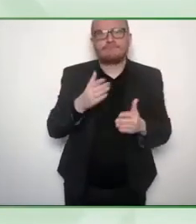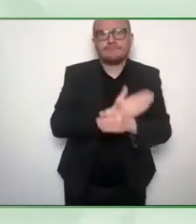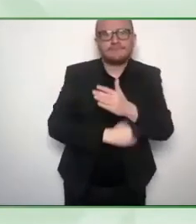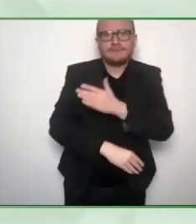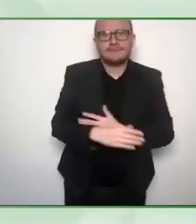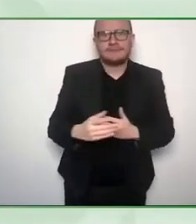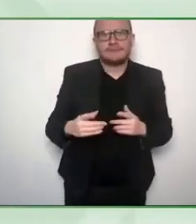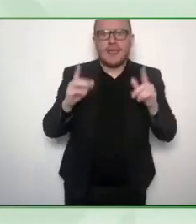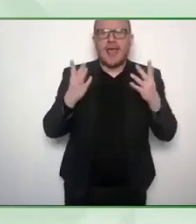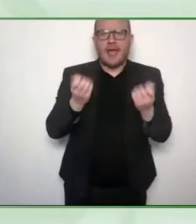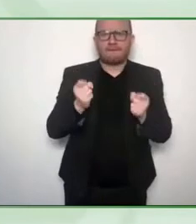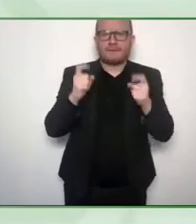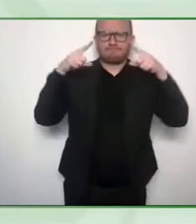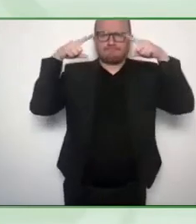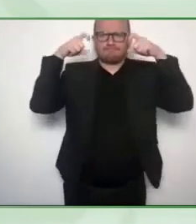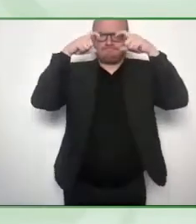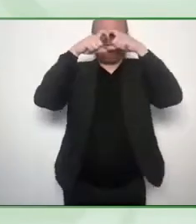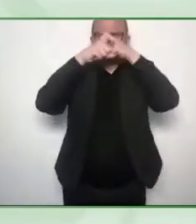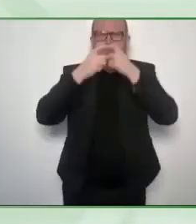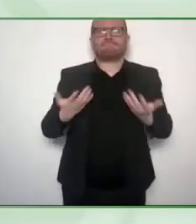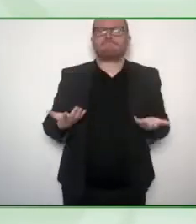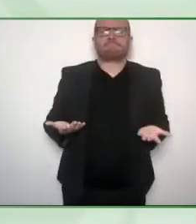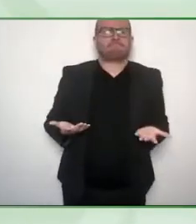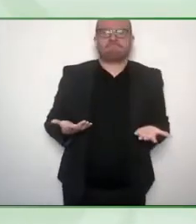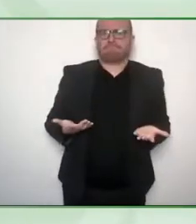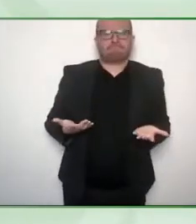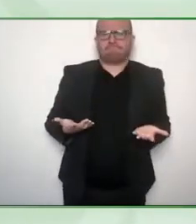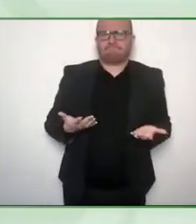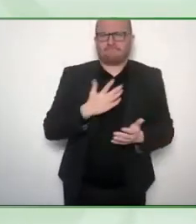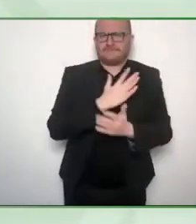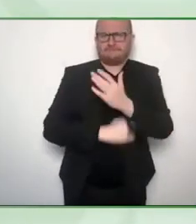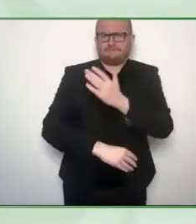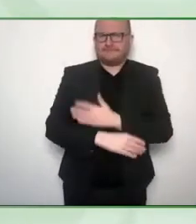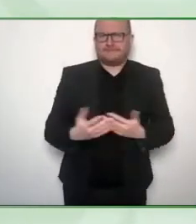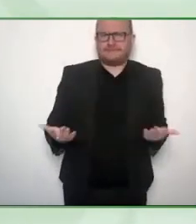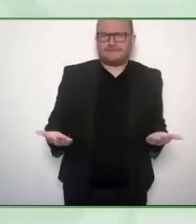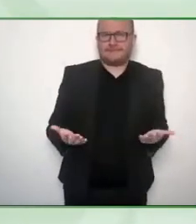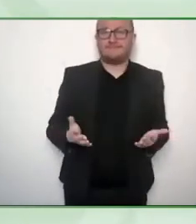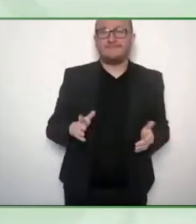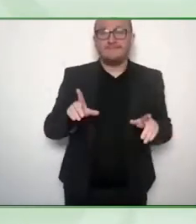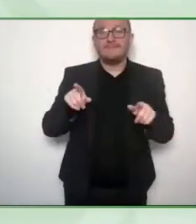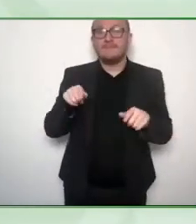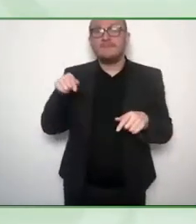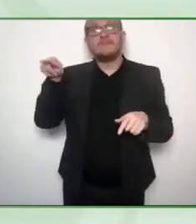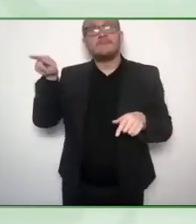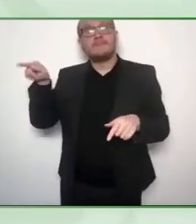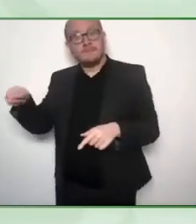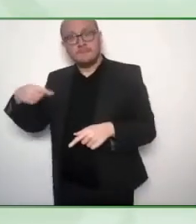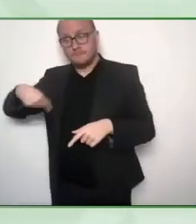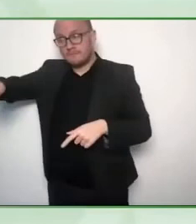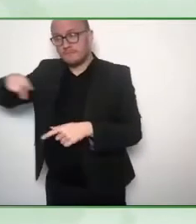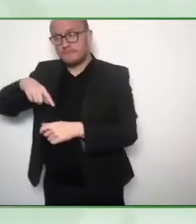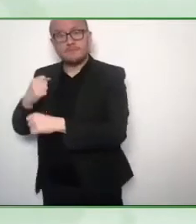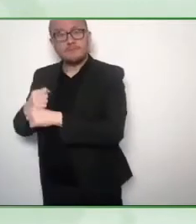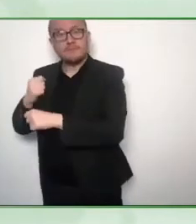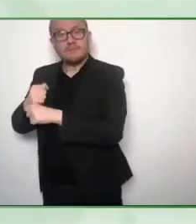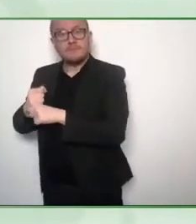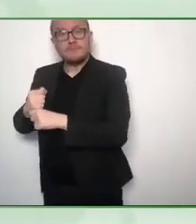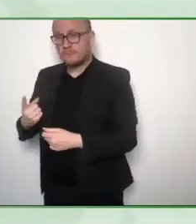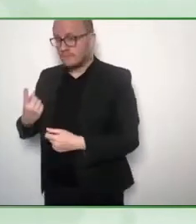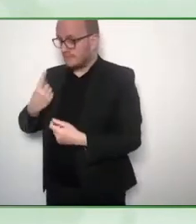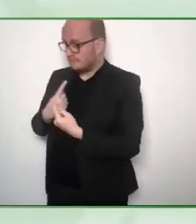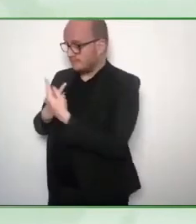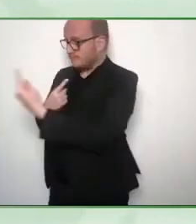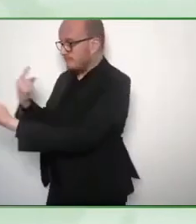whatever solutions in silos also they are seeing across the world are actually single disability focused.